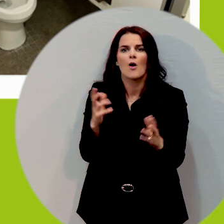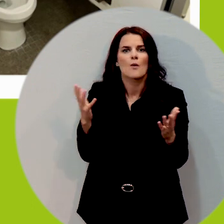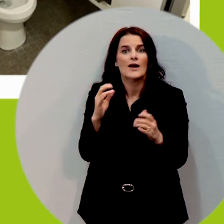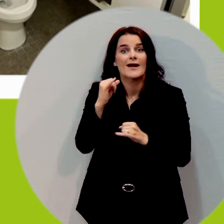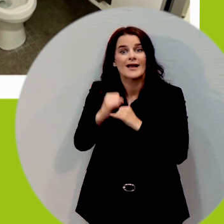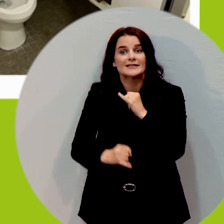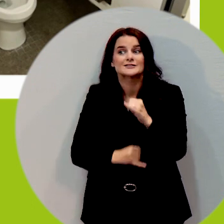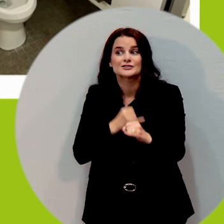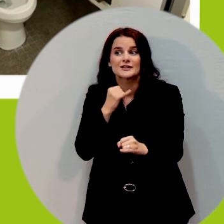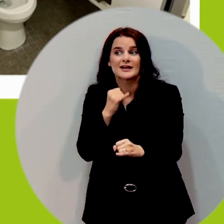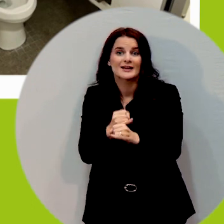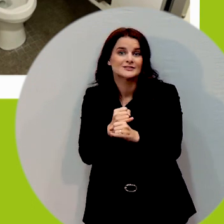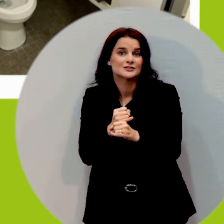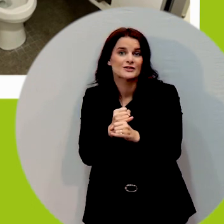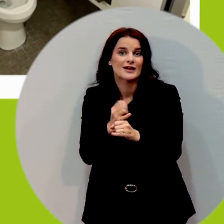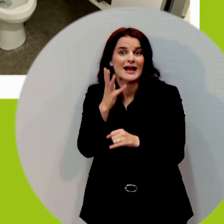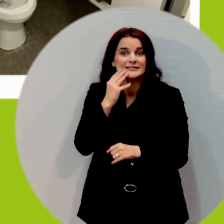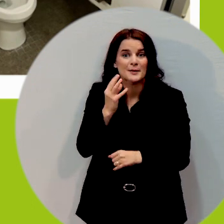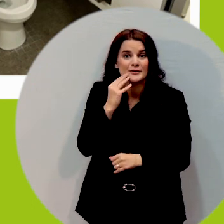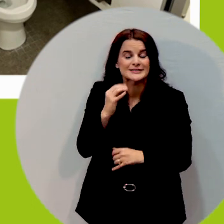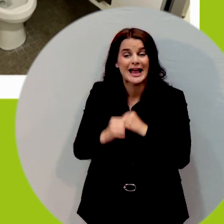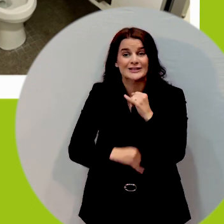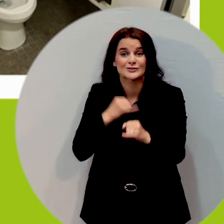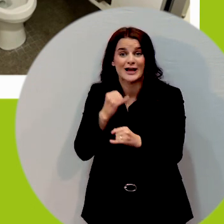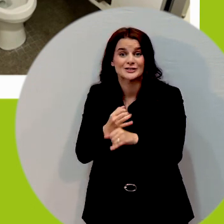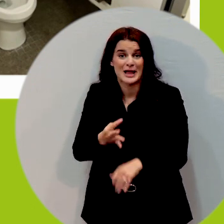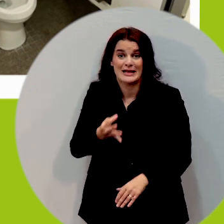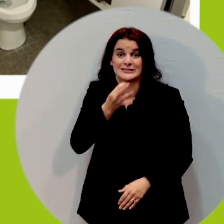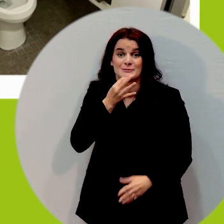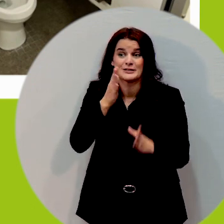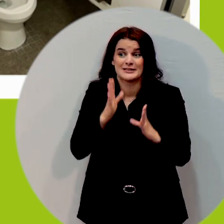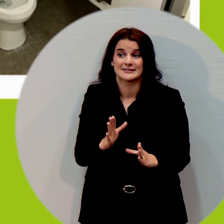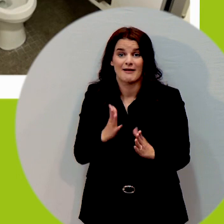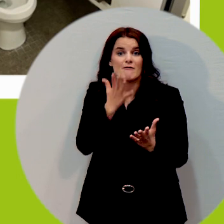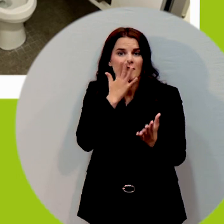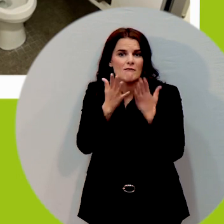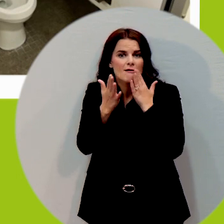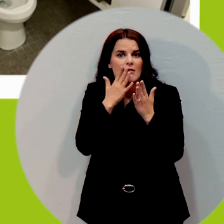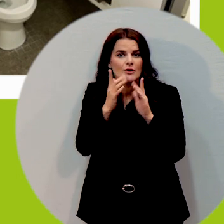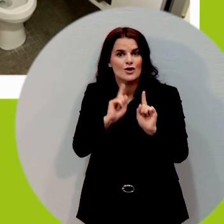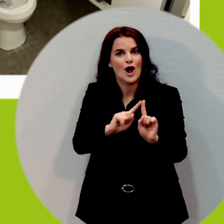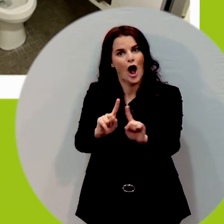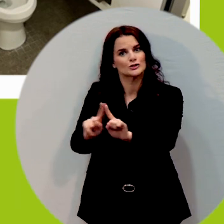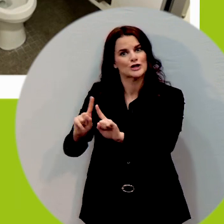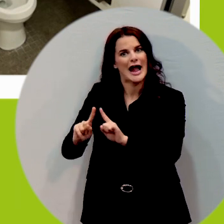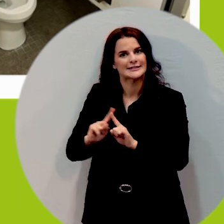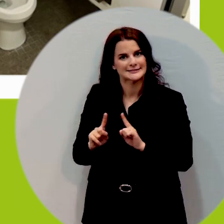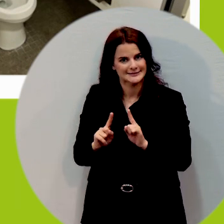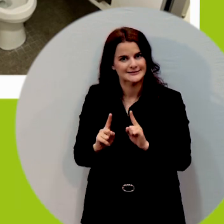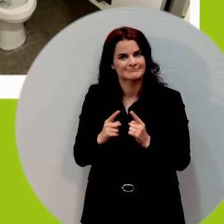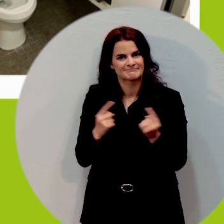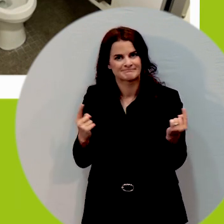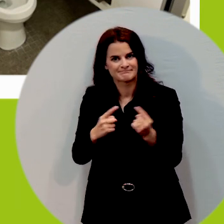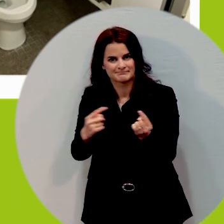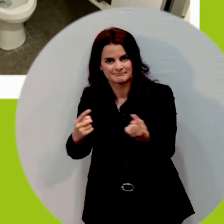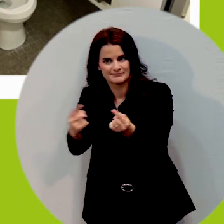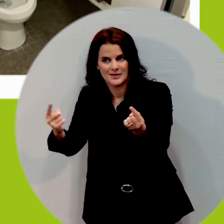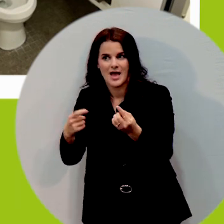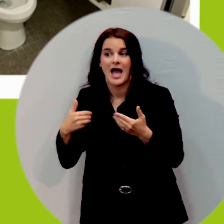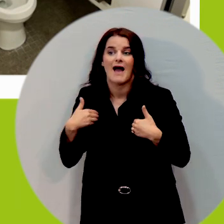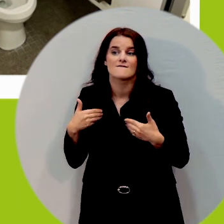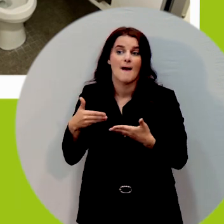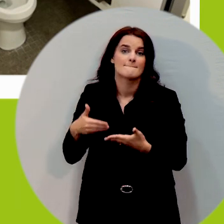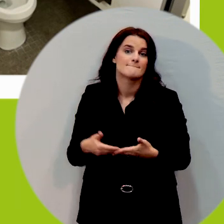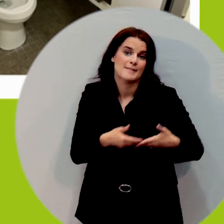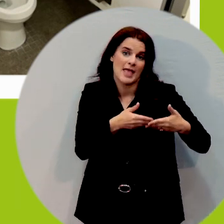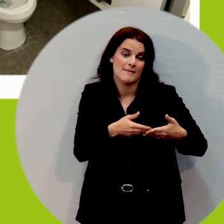so we have uh the baby change it has braille which is great however the